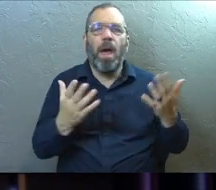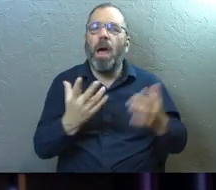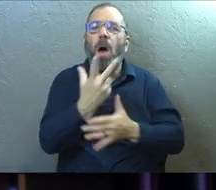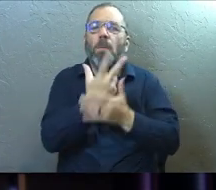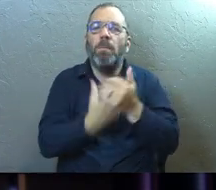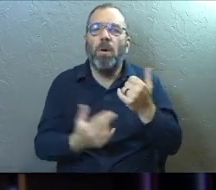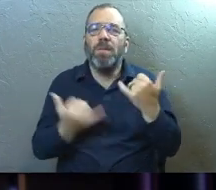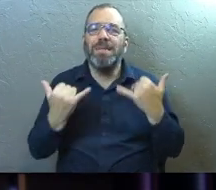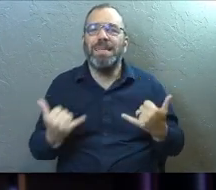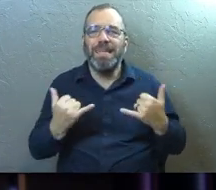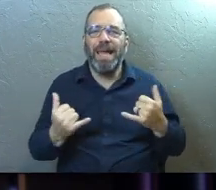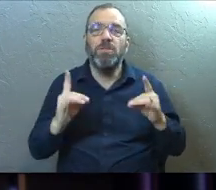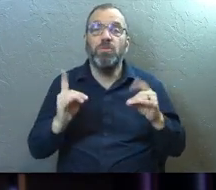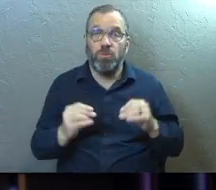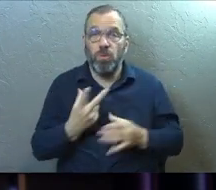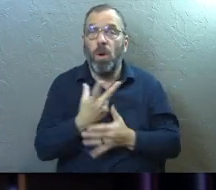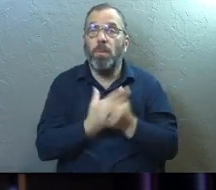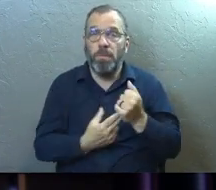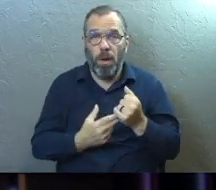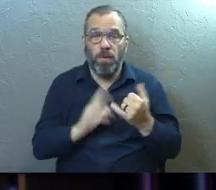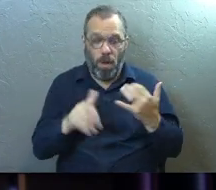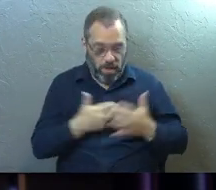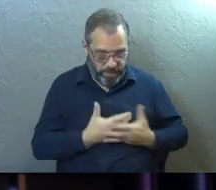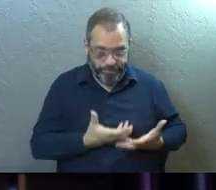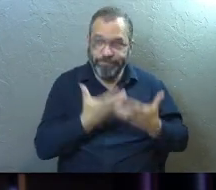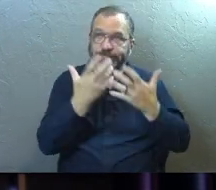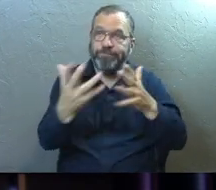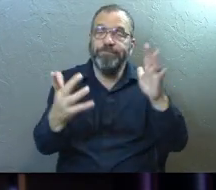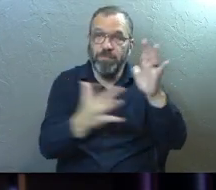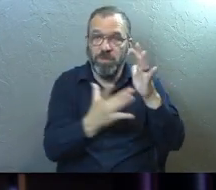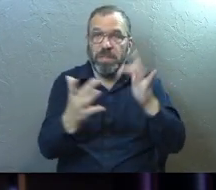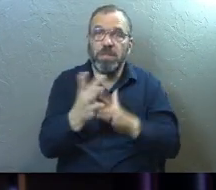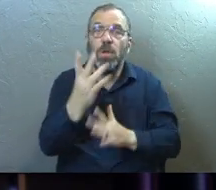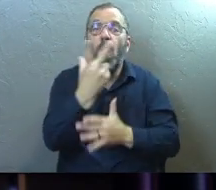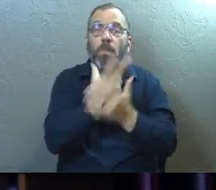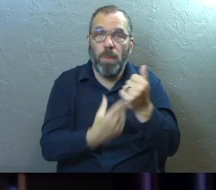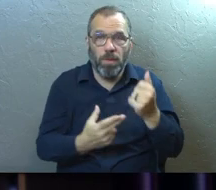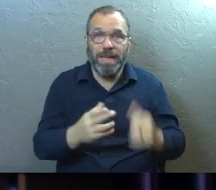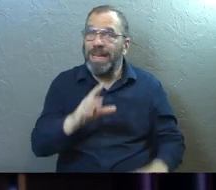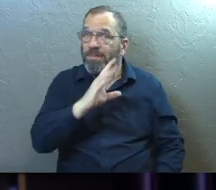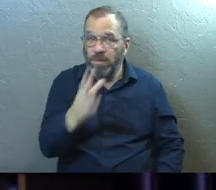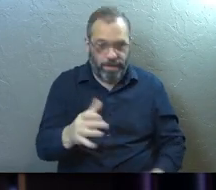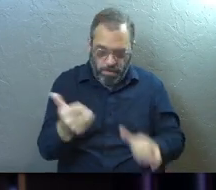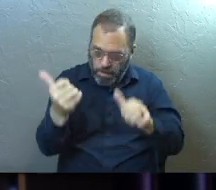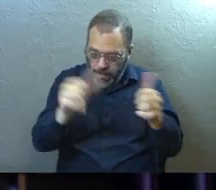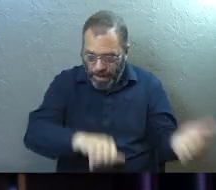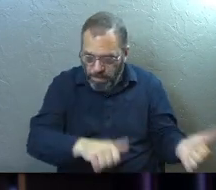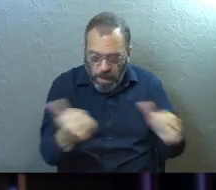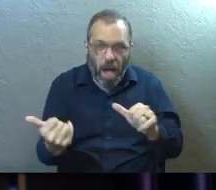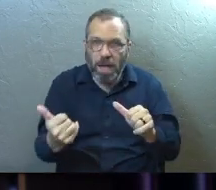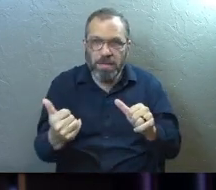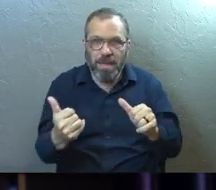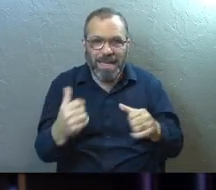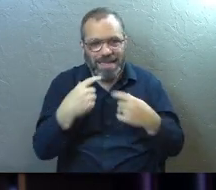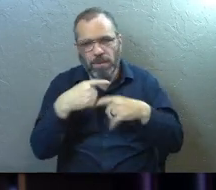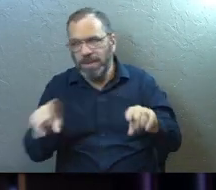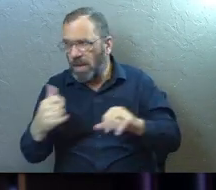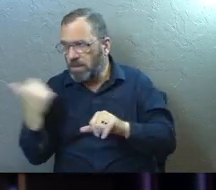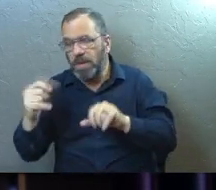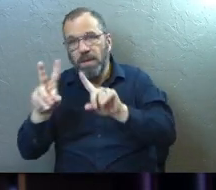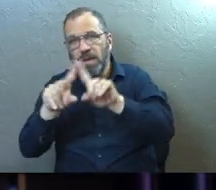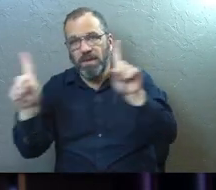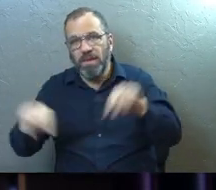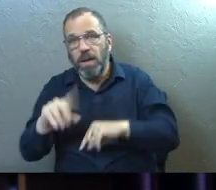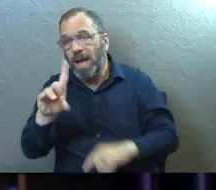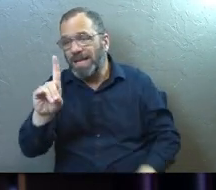both steps today. Give it all to Jesus. Do both steps today. If you've never been baptized, that was in the announcement video.